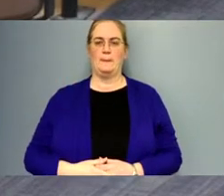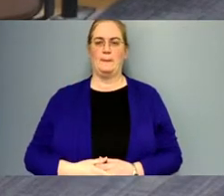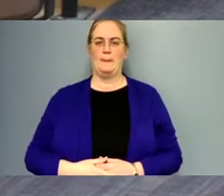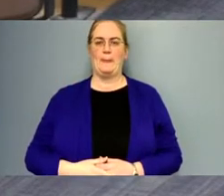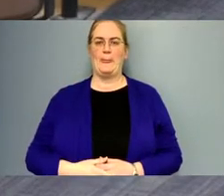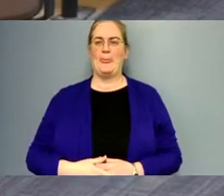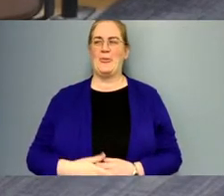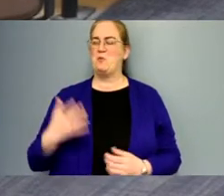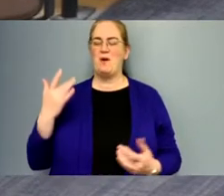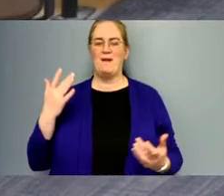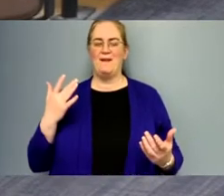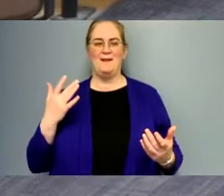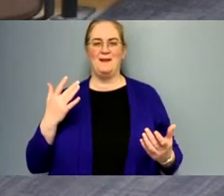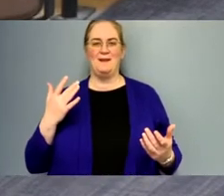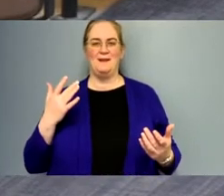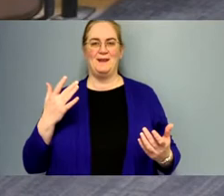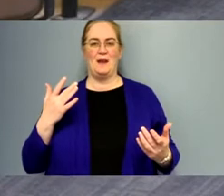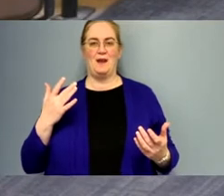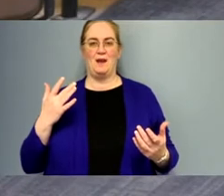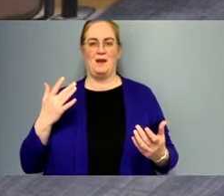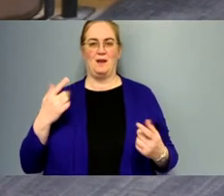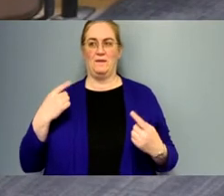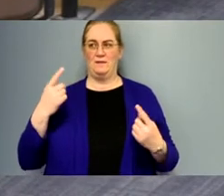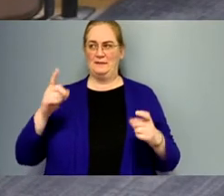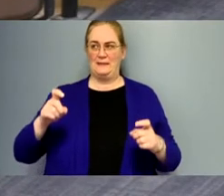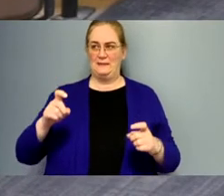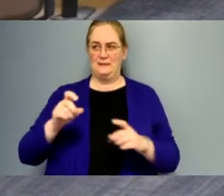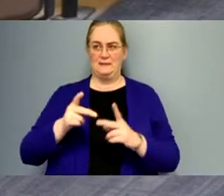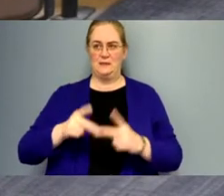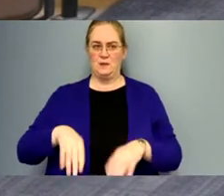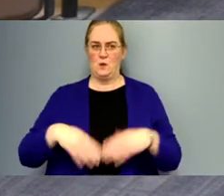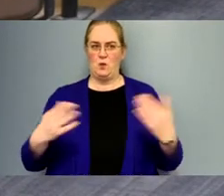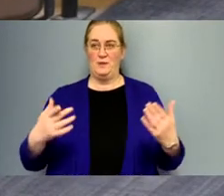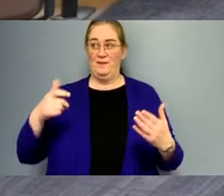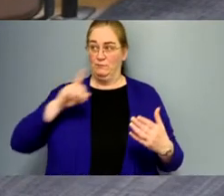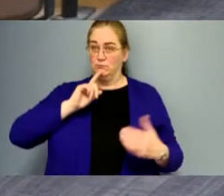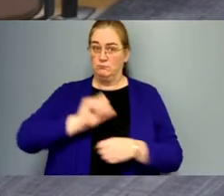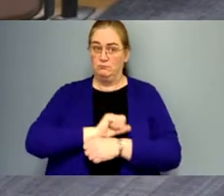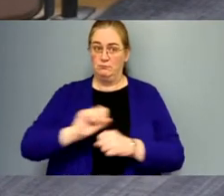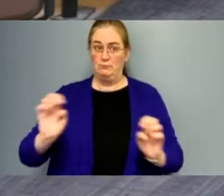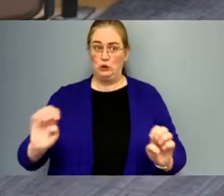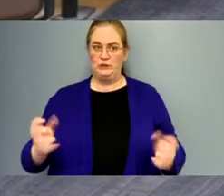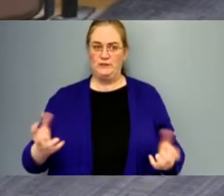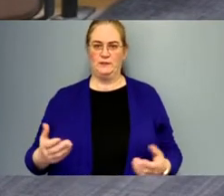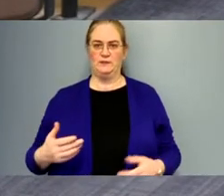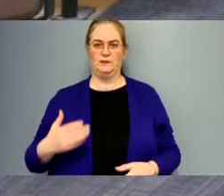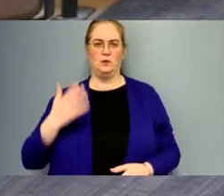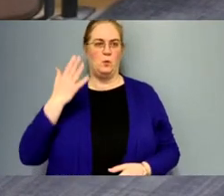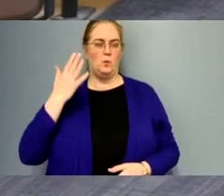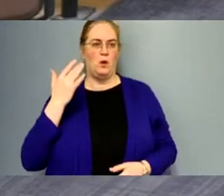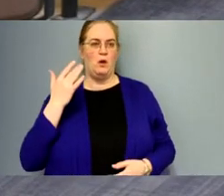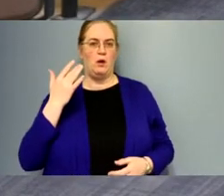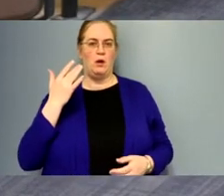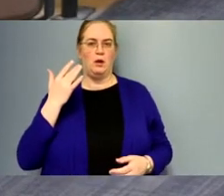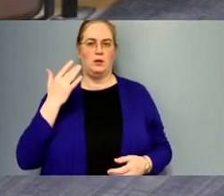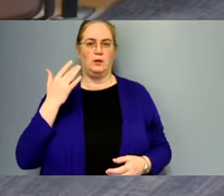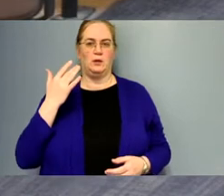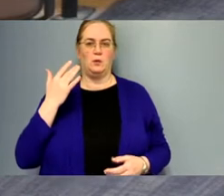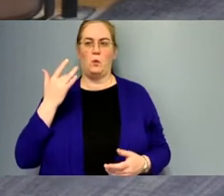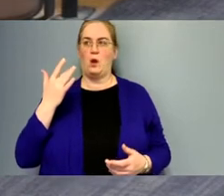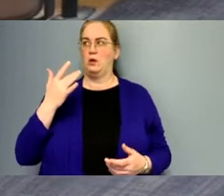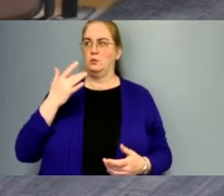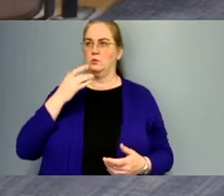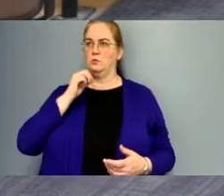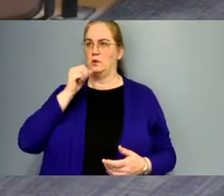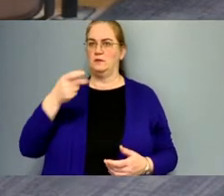why why haven't testing sites been open if this is really an emergency why were we not known let why wasn't the